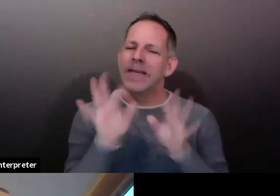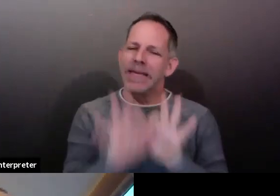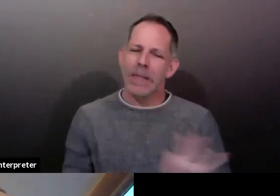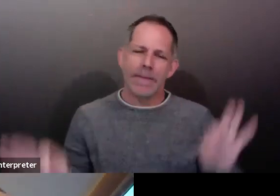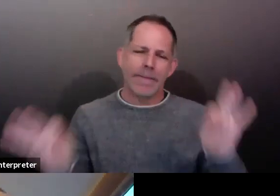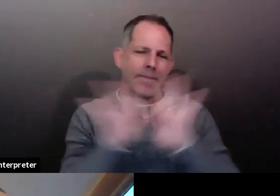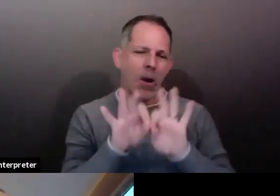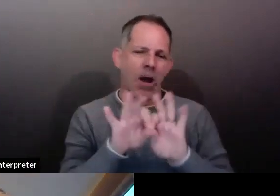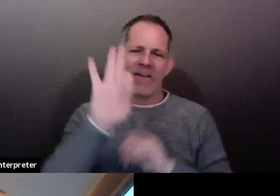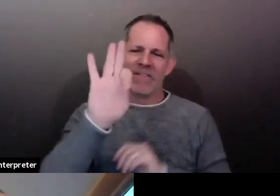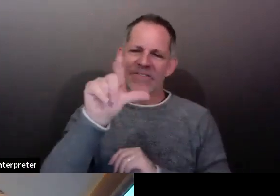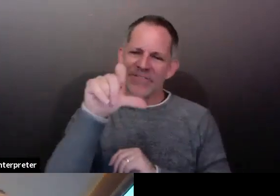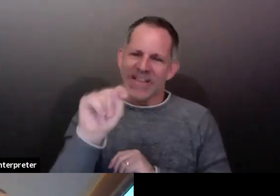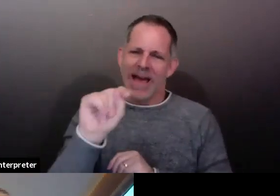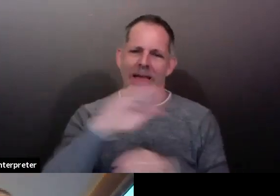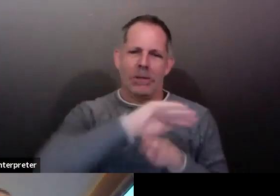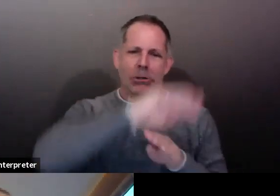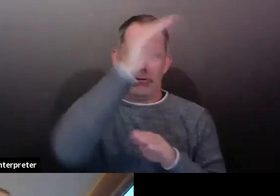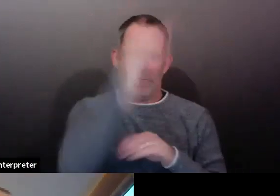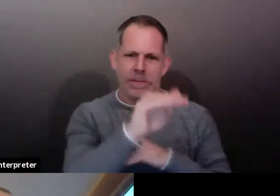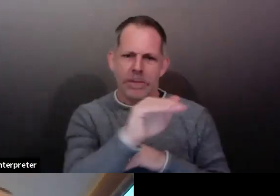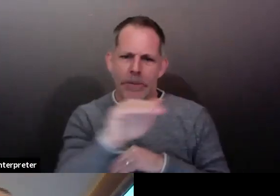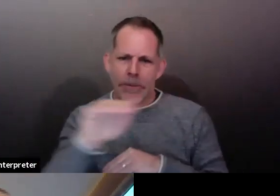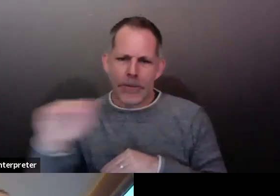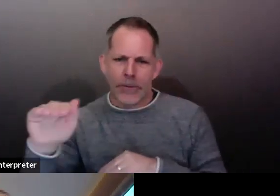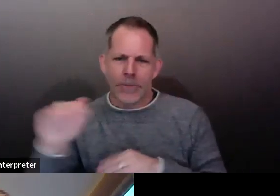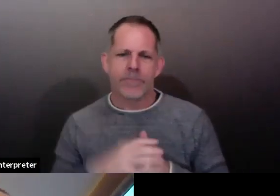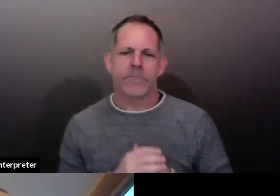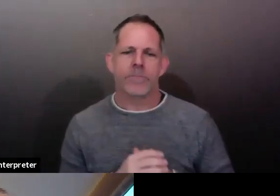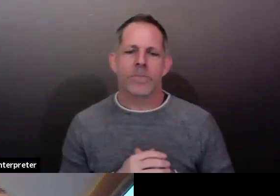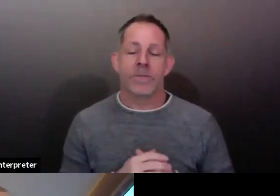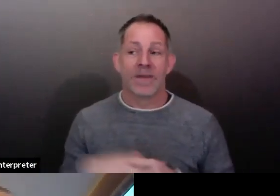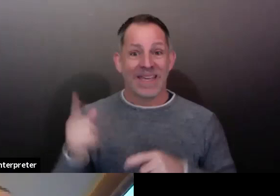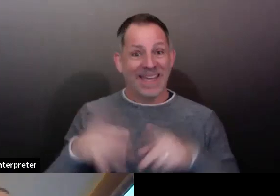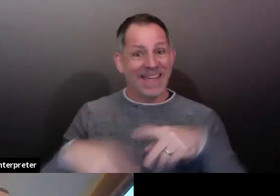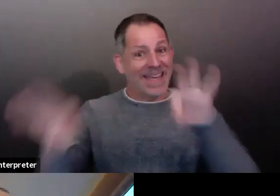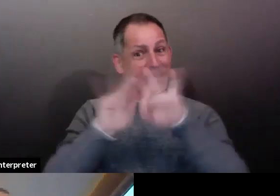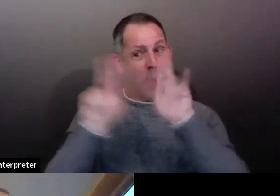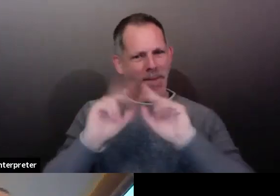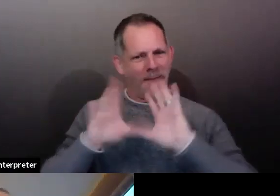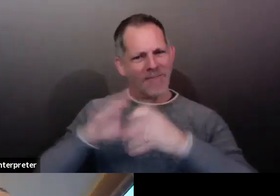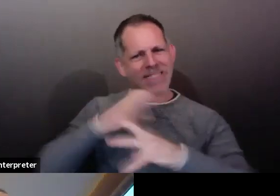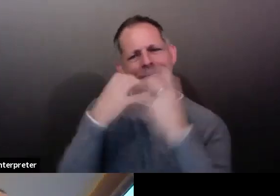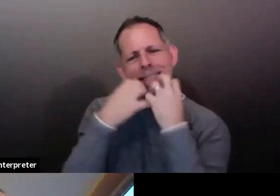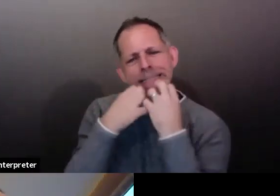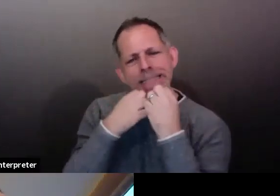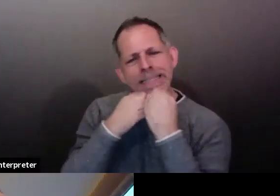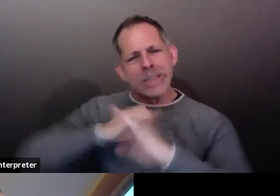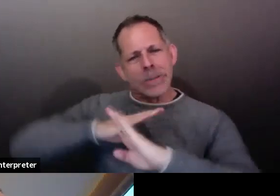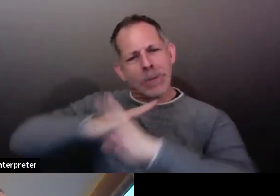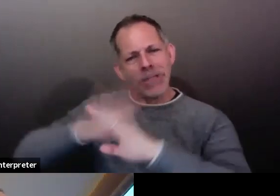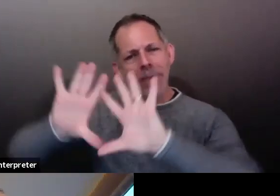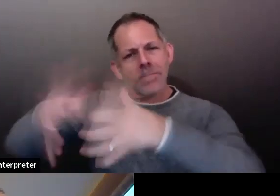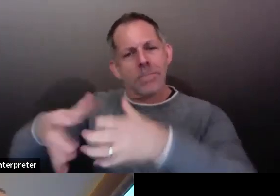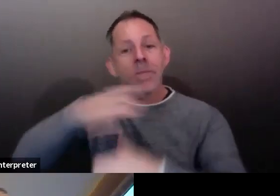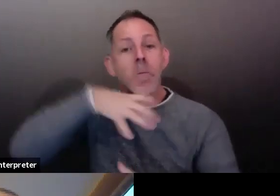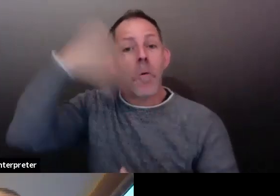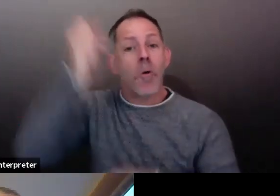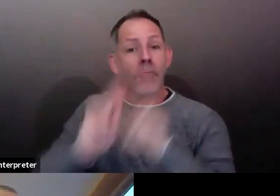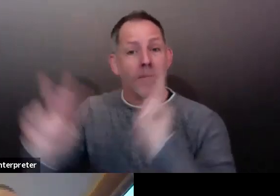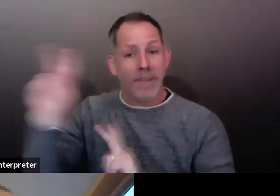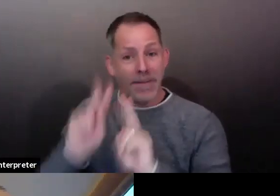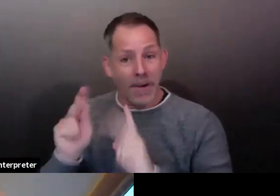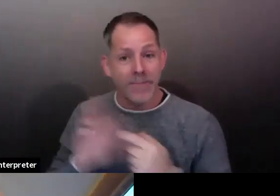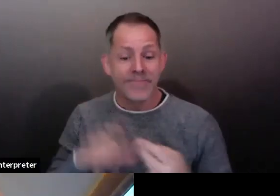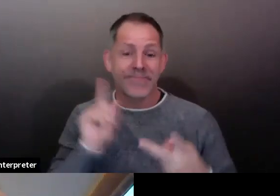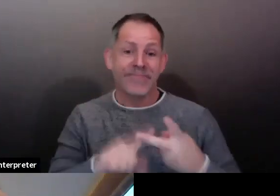older populations and other medically vulnerable people, reserve hospital capacity. And I'll